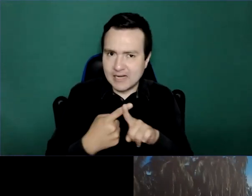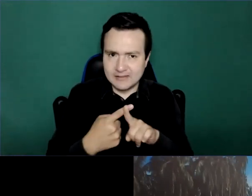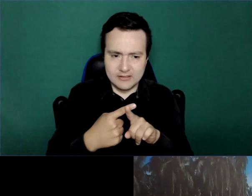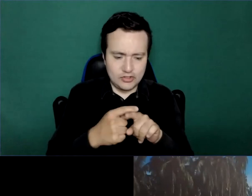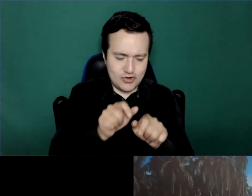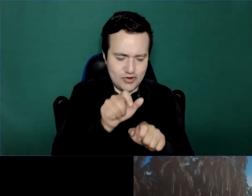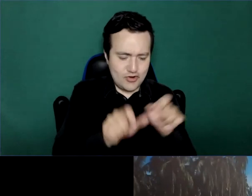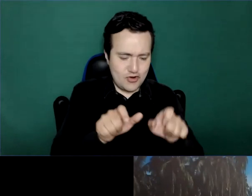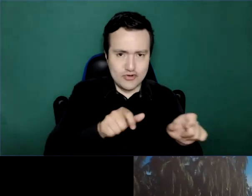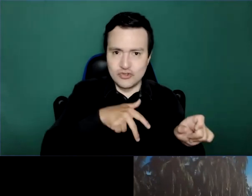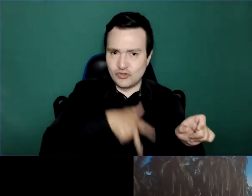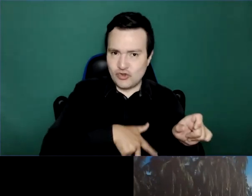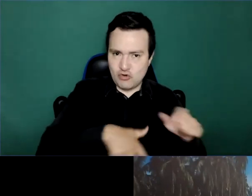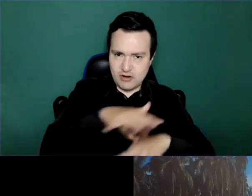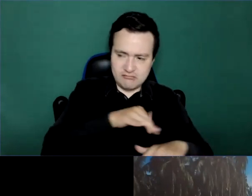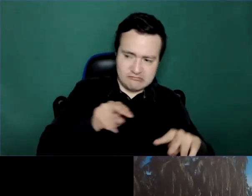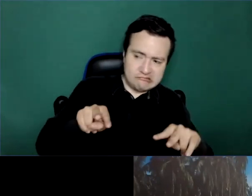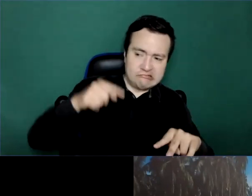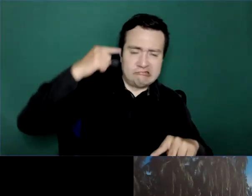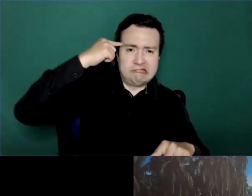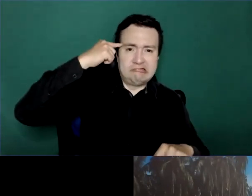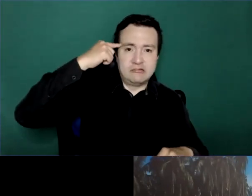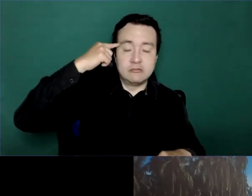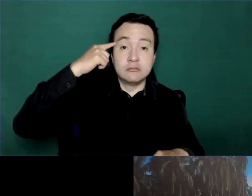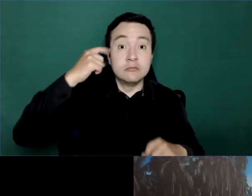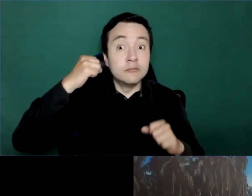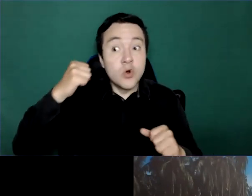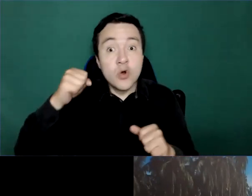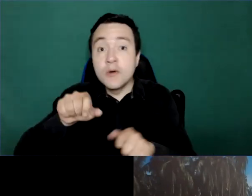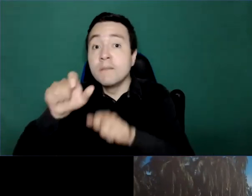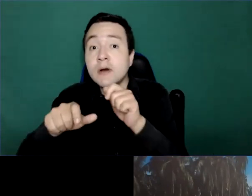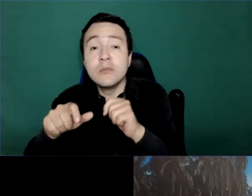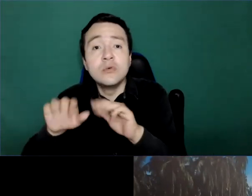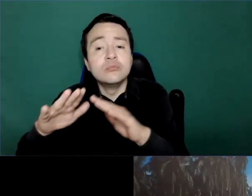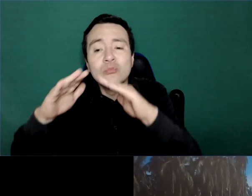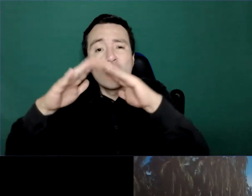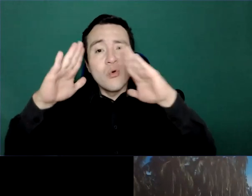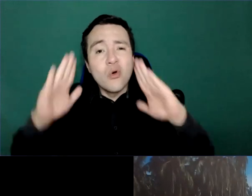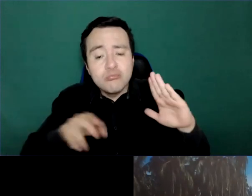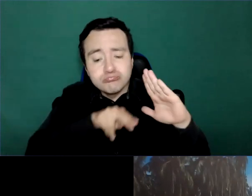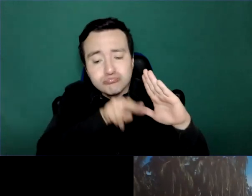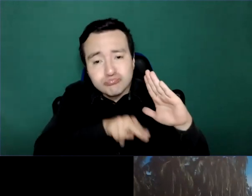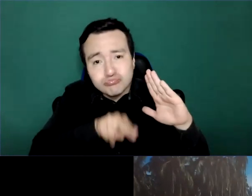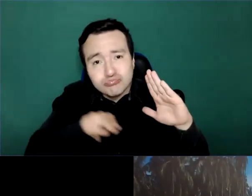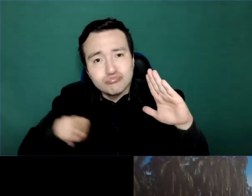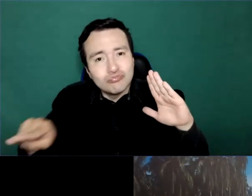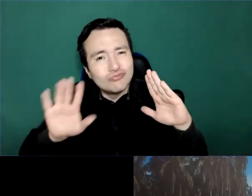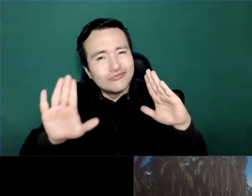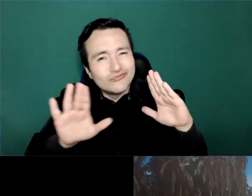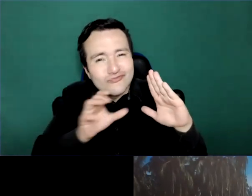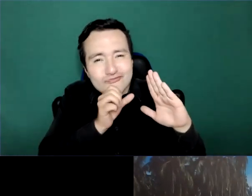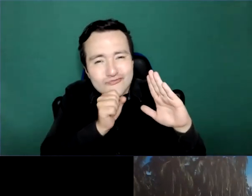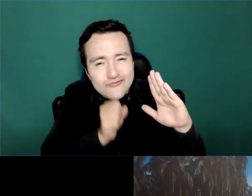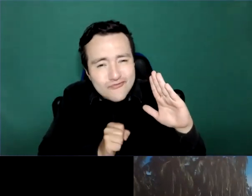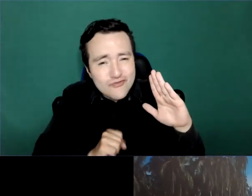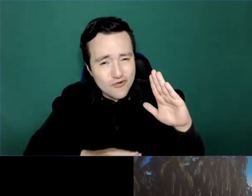is how to implement specific actions to protect the mental health of the